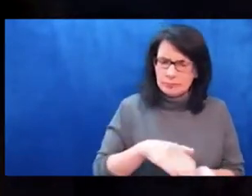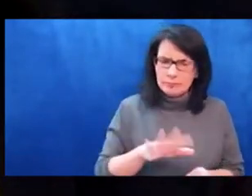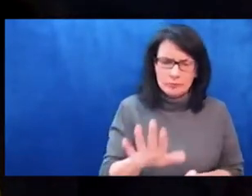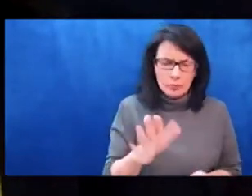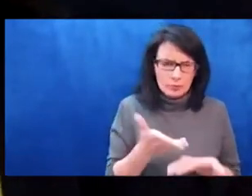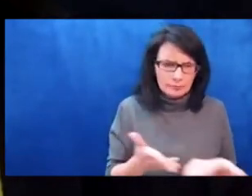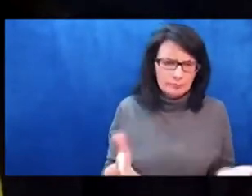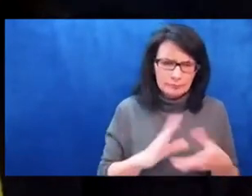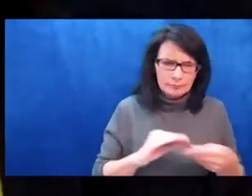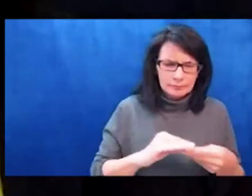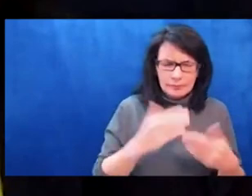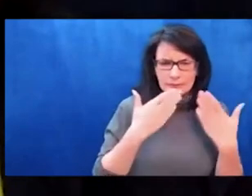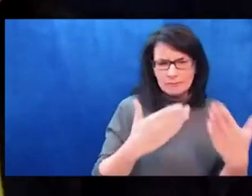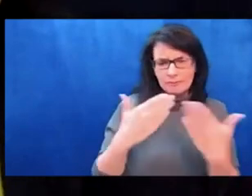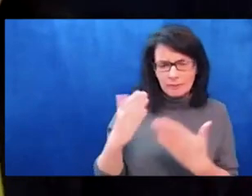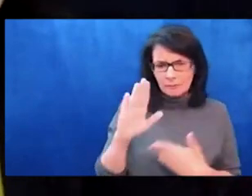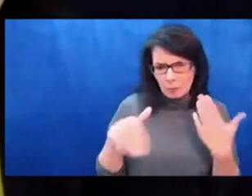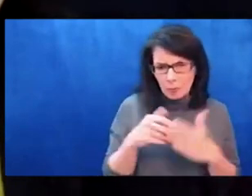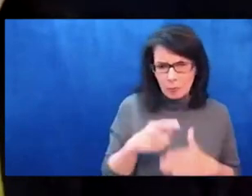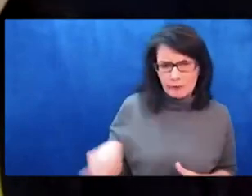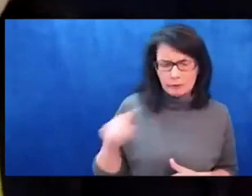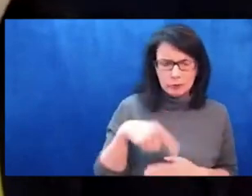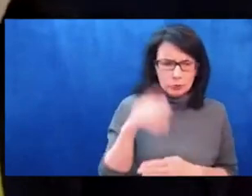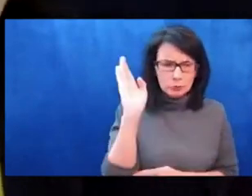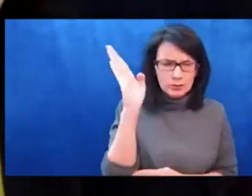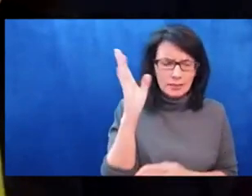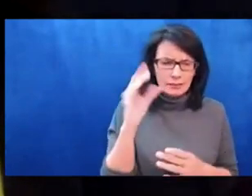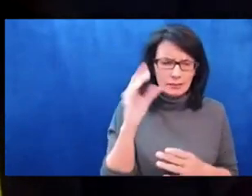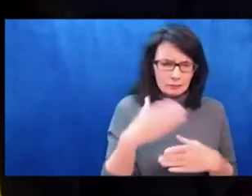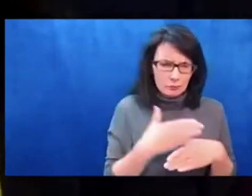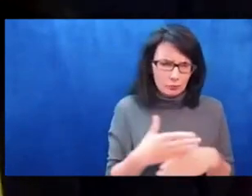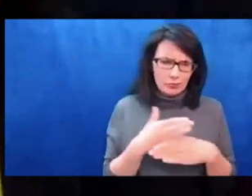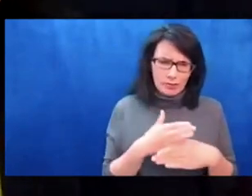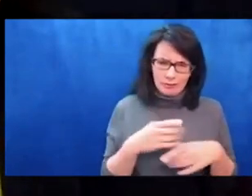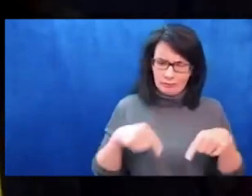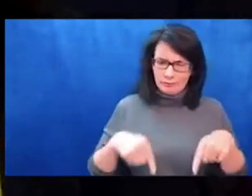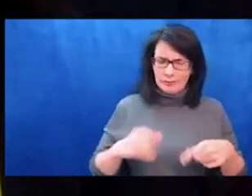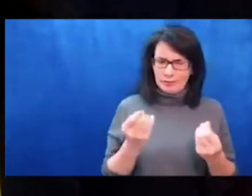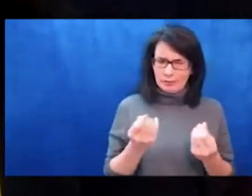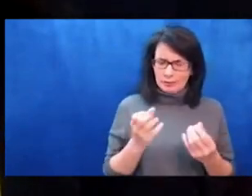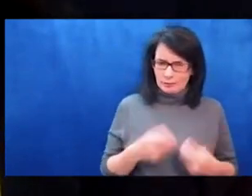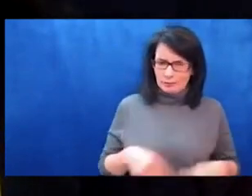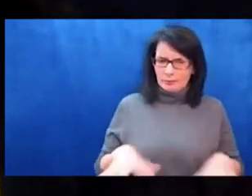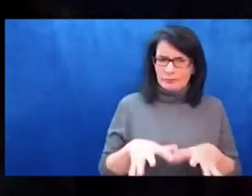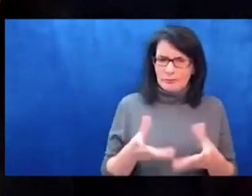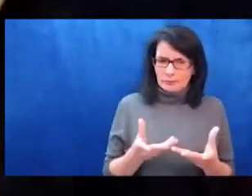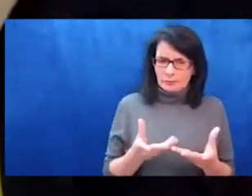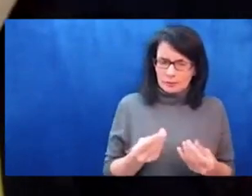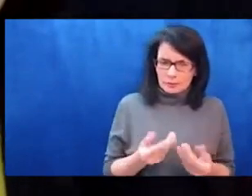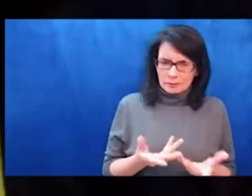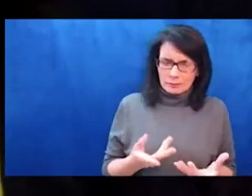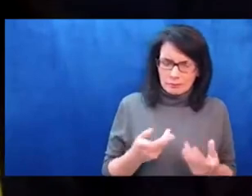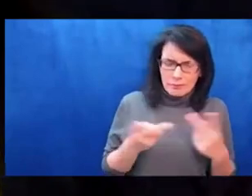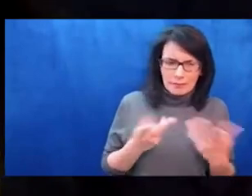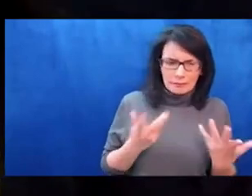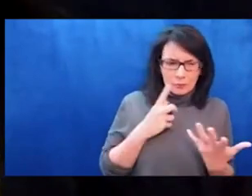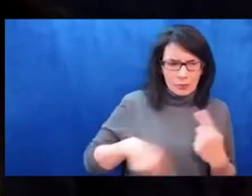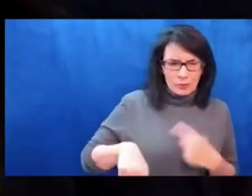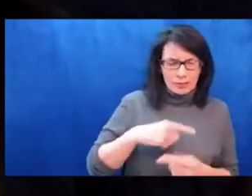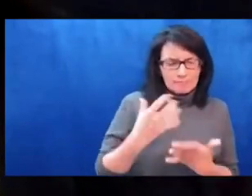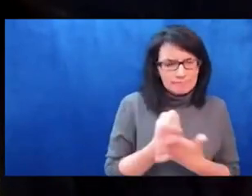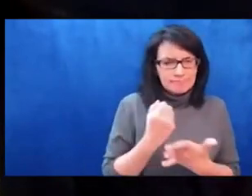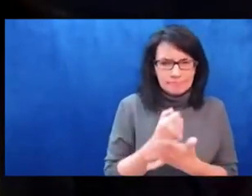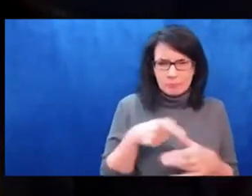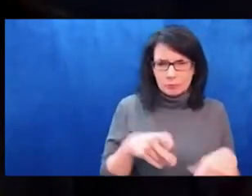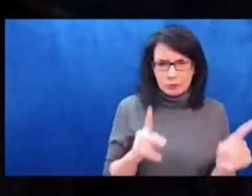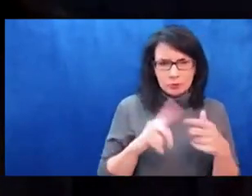it's been heartening to kind of see in the chat calls for a second or a third or more of these events and we really will turn to you all as well as all